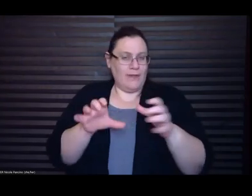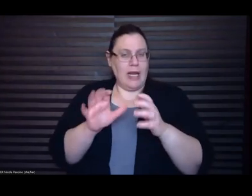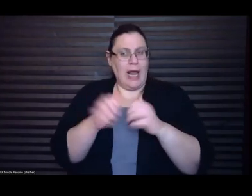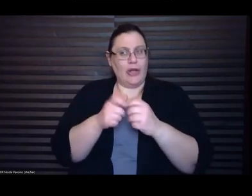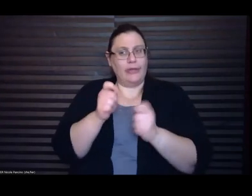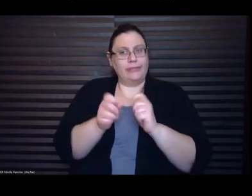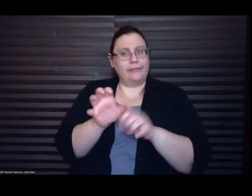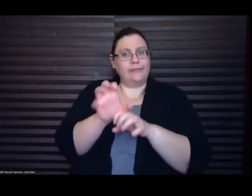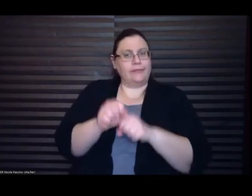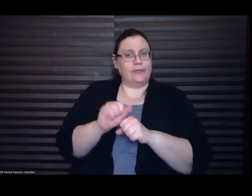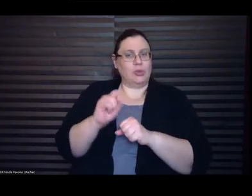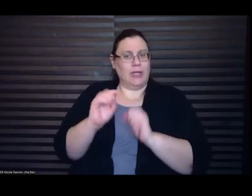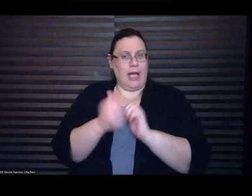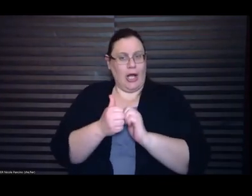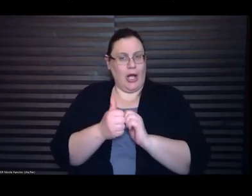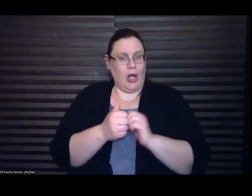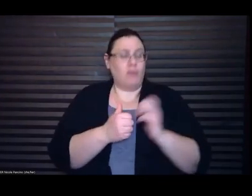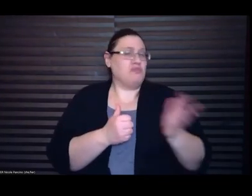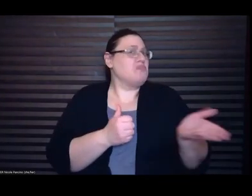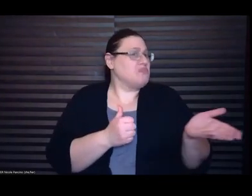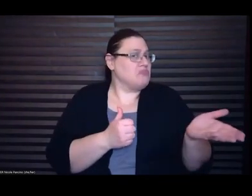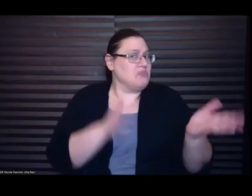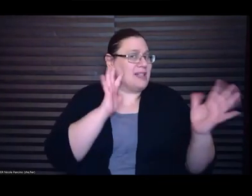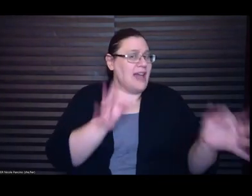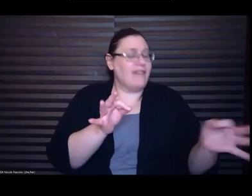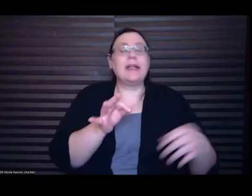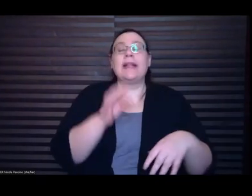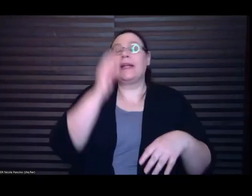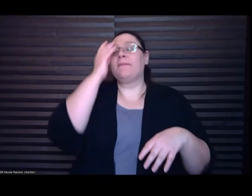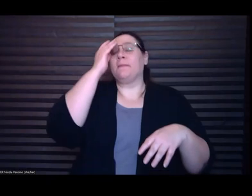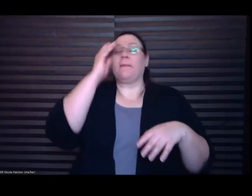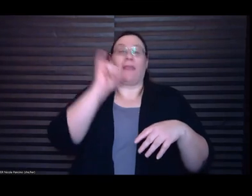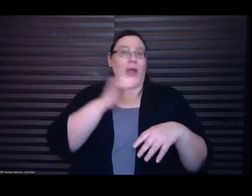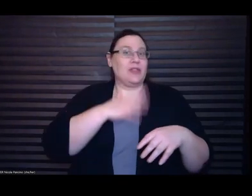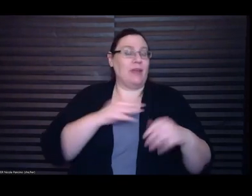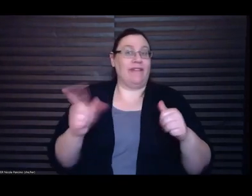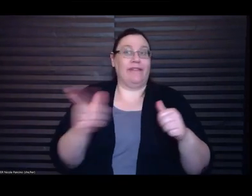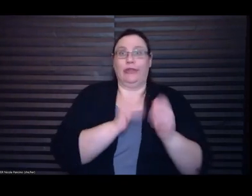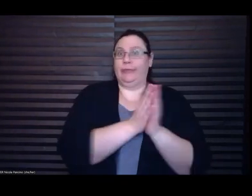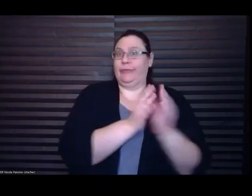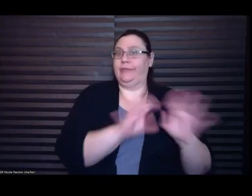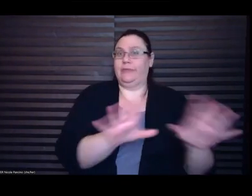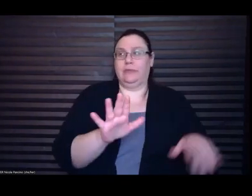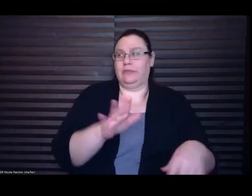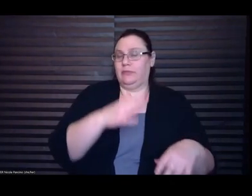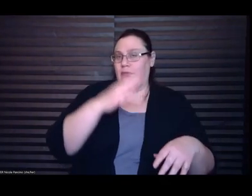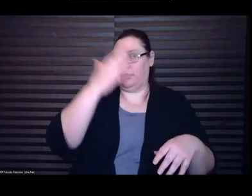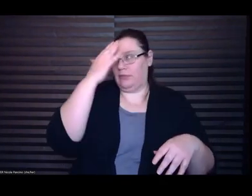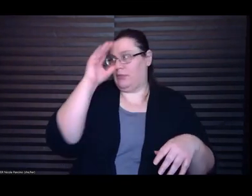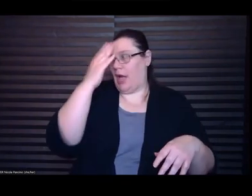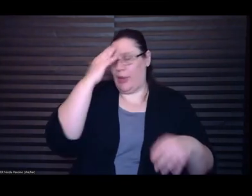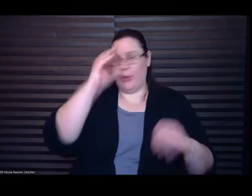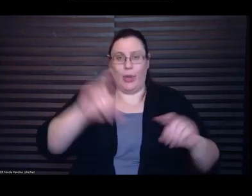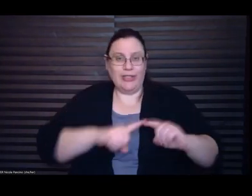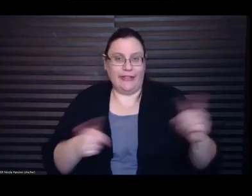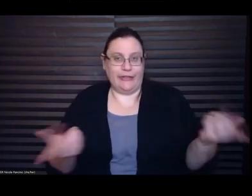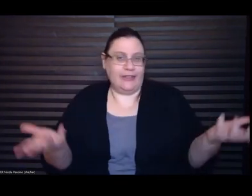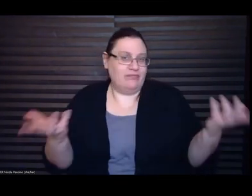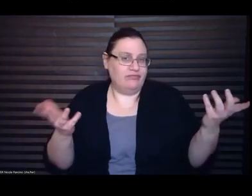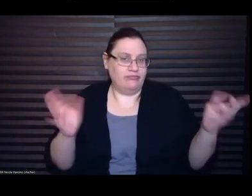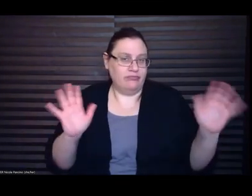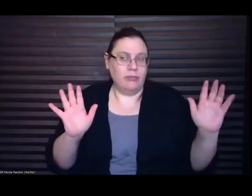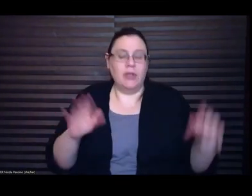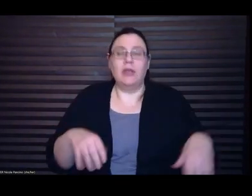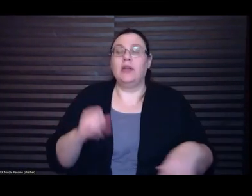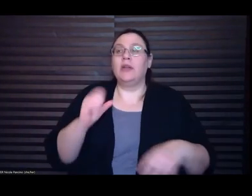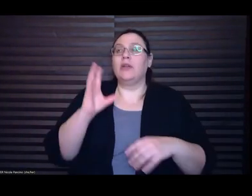was my debut I never knew anything different and so there there was an aspect of and I feel like we've you know